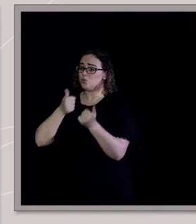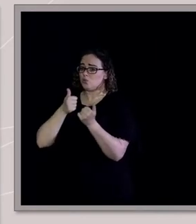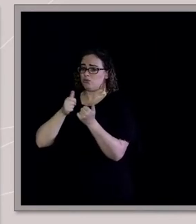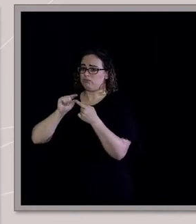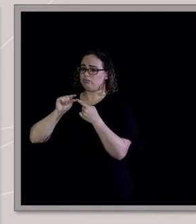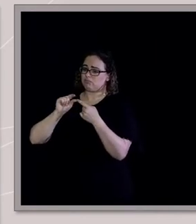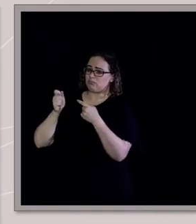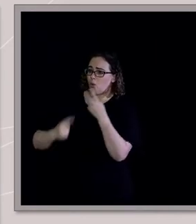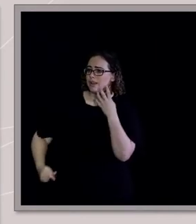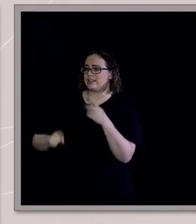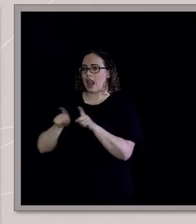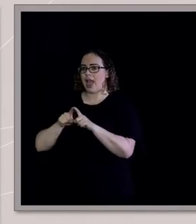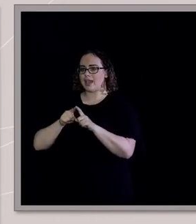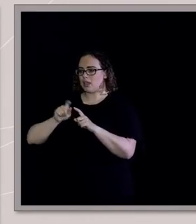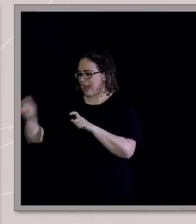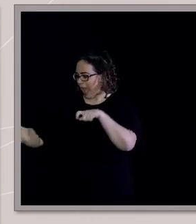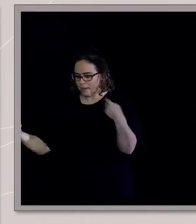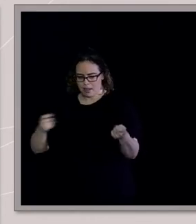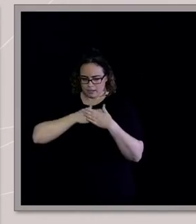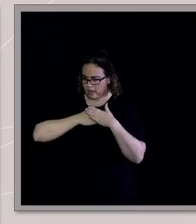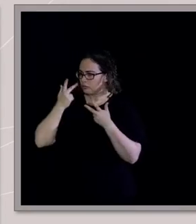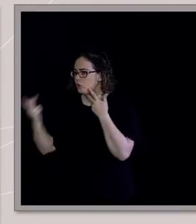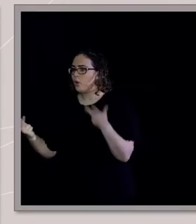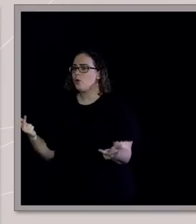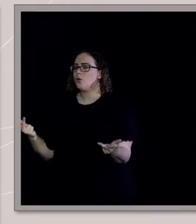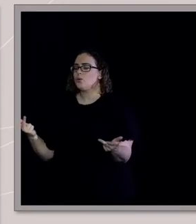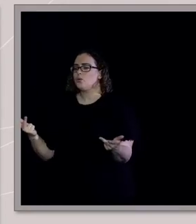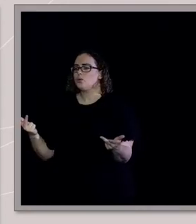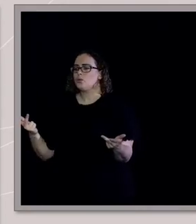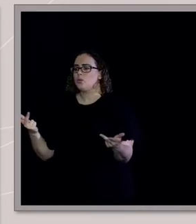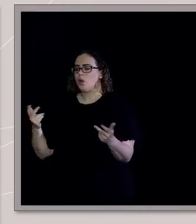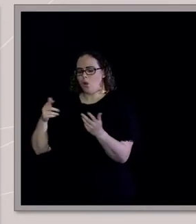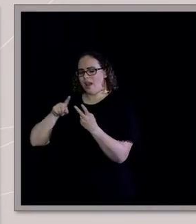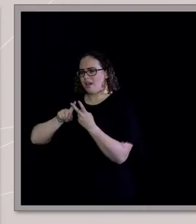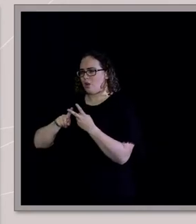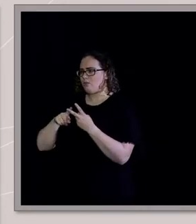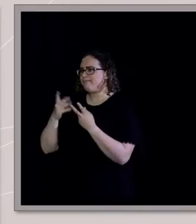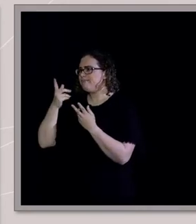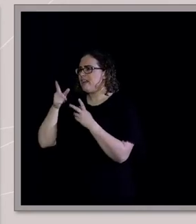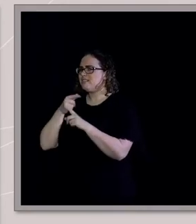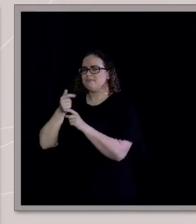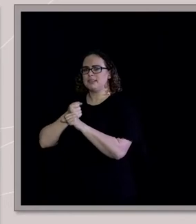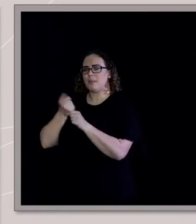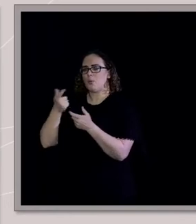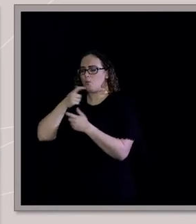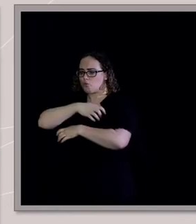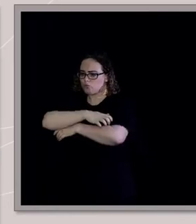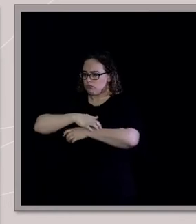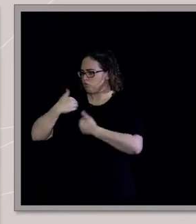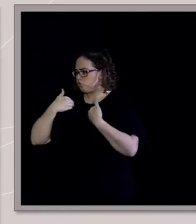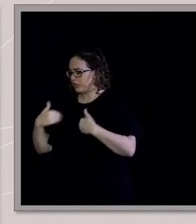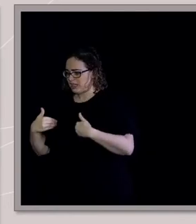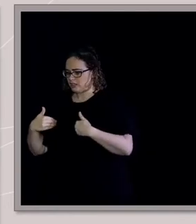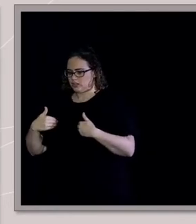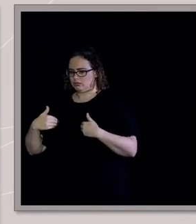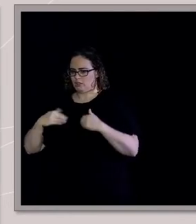great ideas and checking the power balances of, of the rich versus the poor and those vested interests. So yeah, you can take